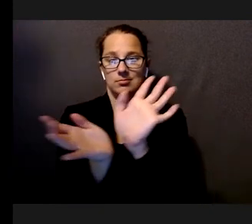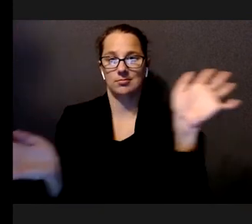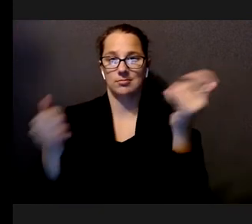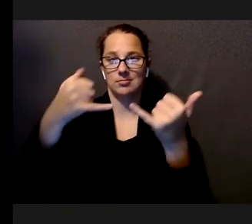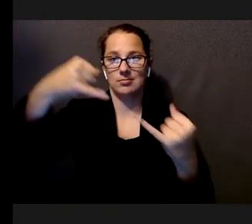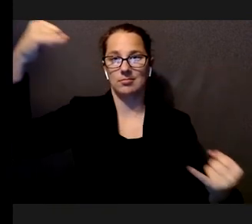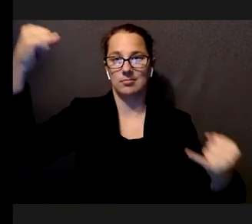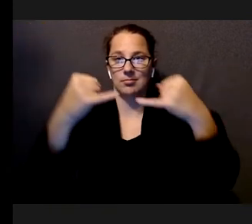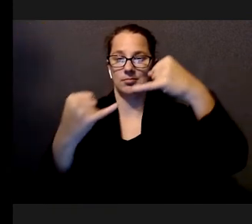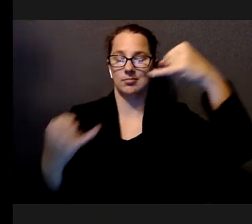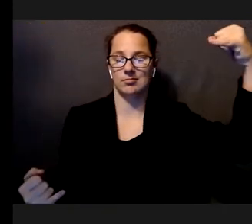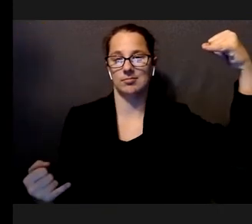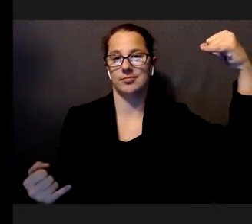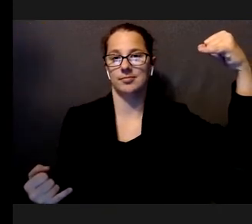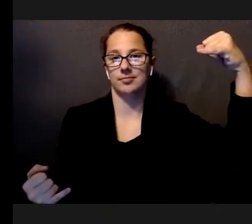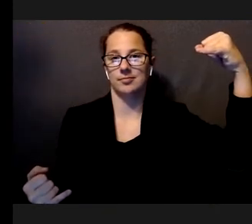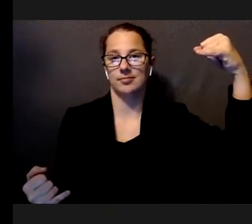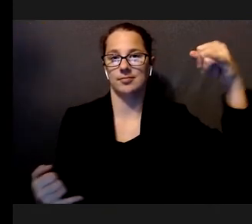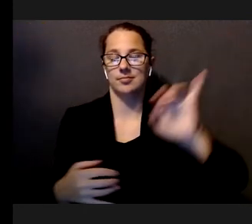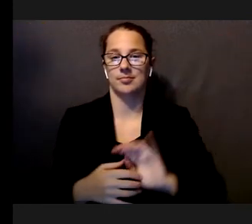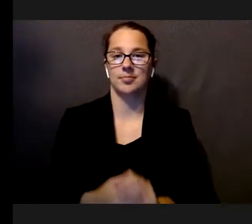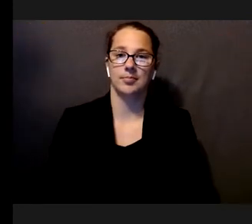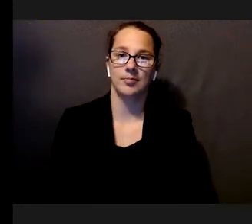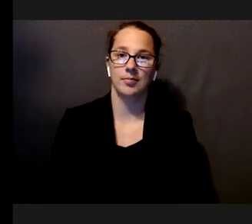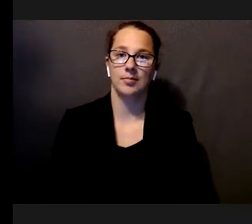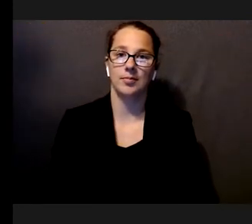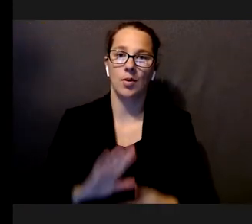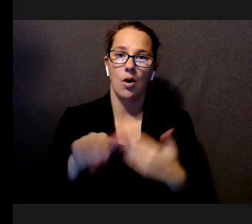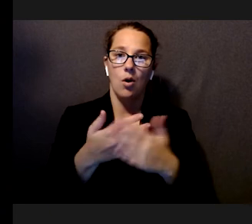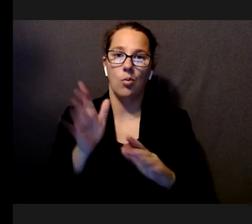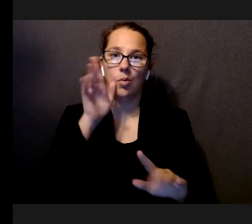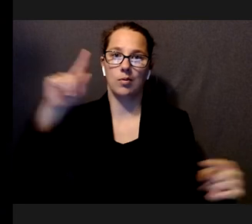the periphery converging at the product.